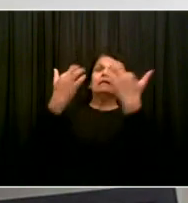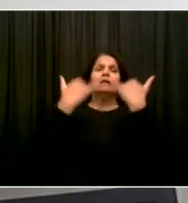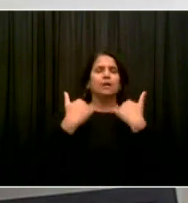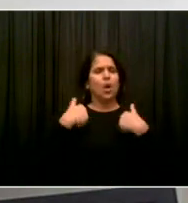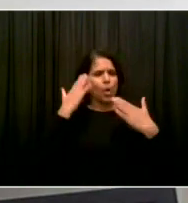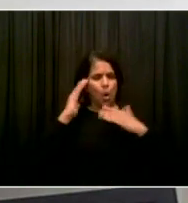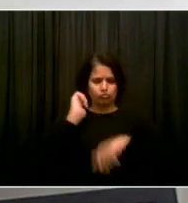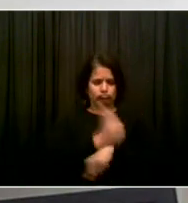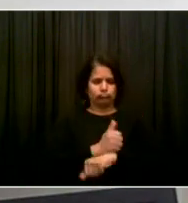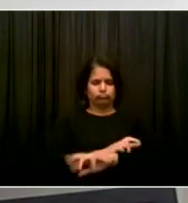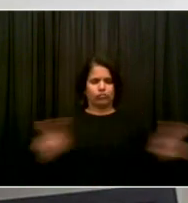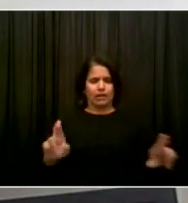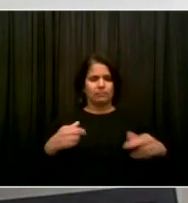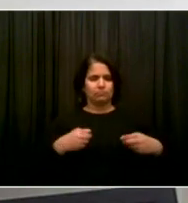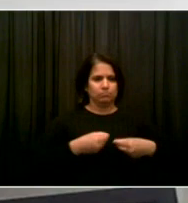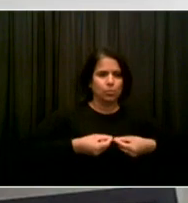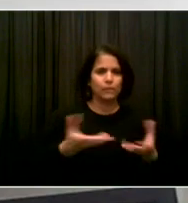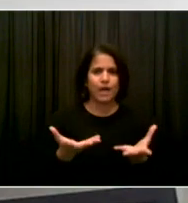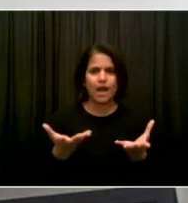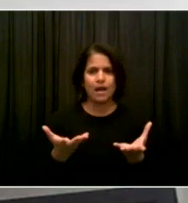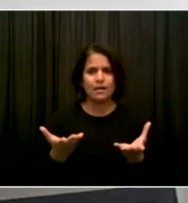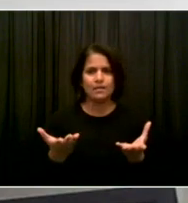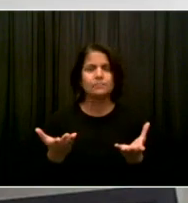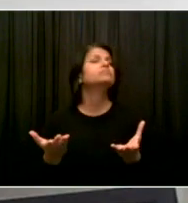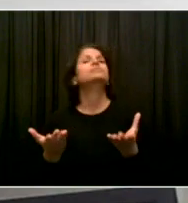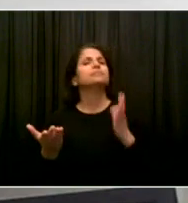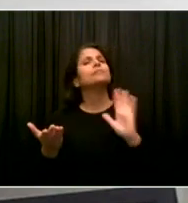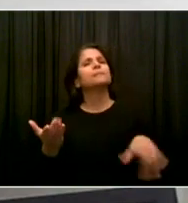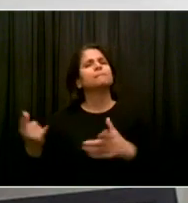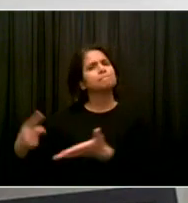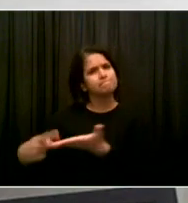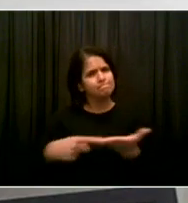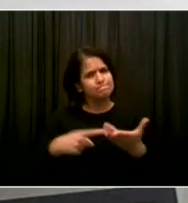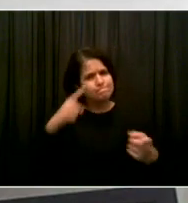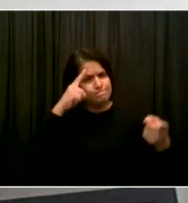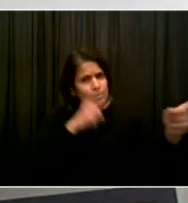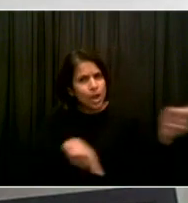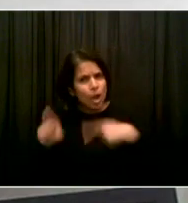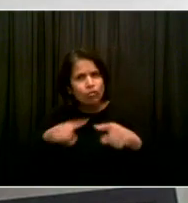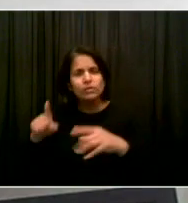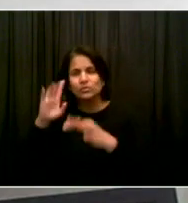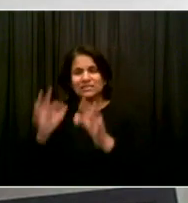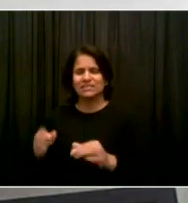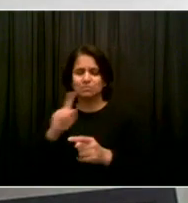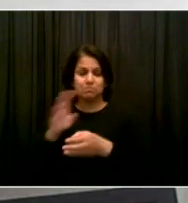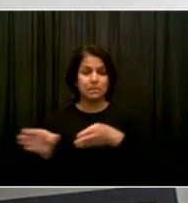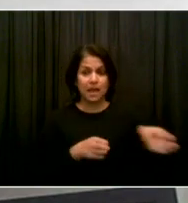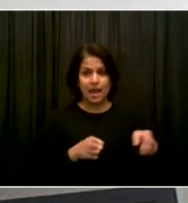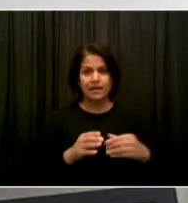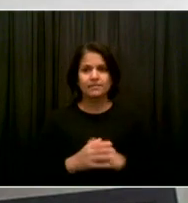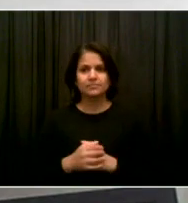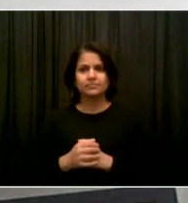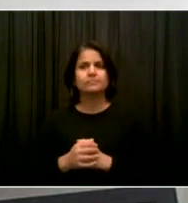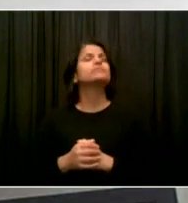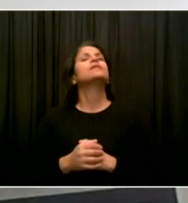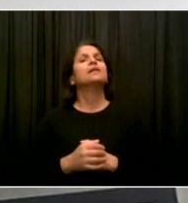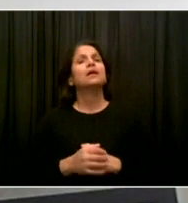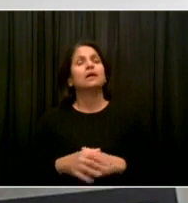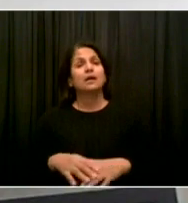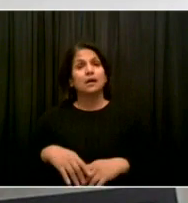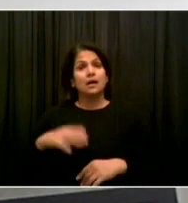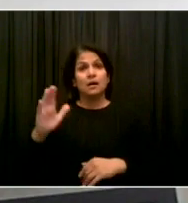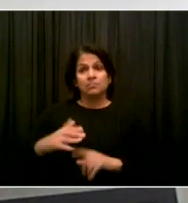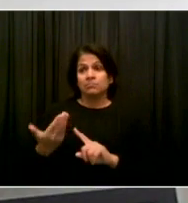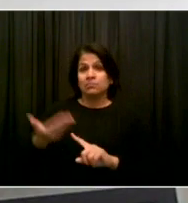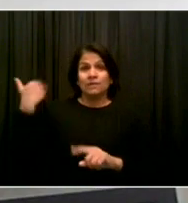expand, I'll remind New Yorkers that when Health and Hospital had to triple our ICUs in six weeks, we